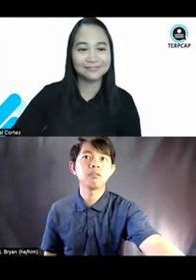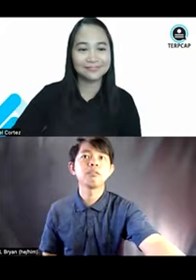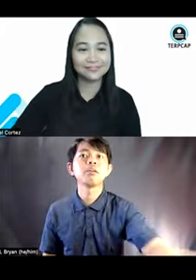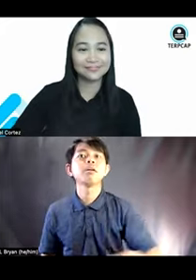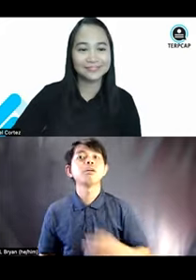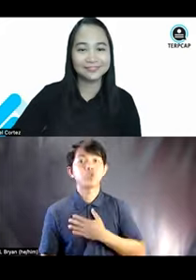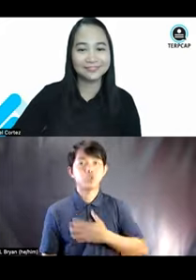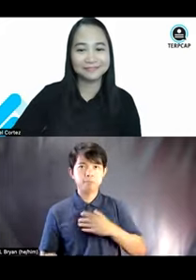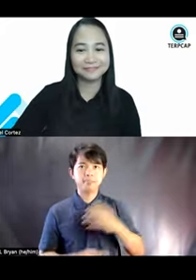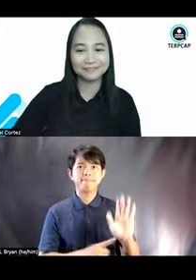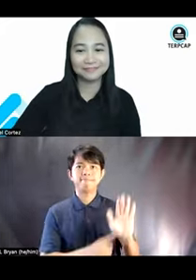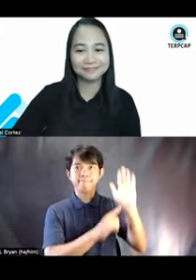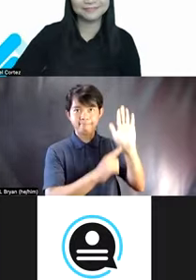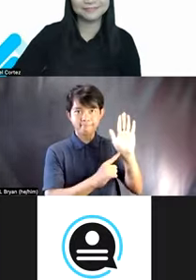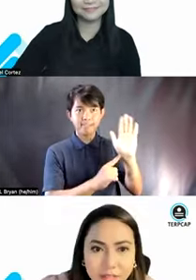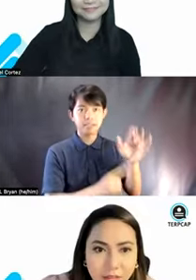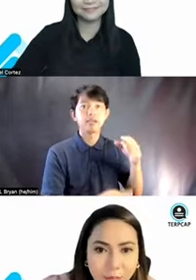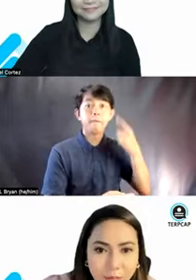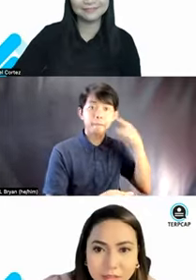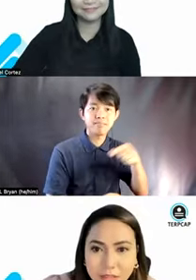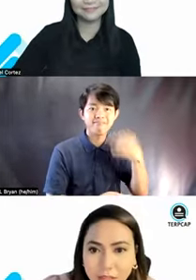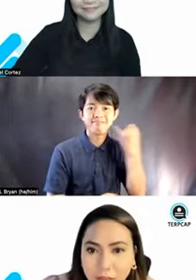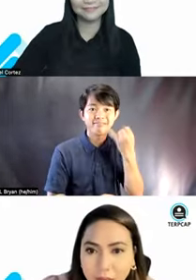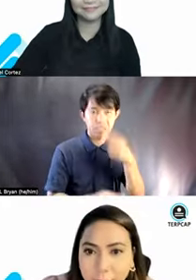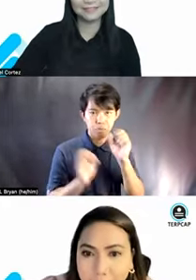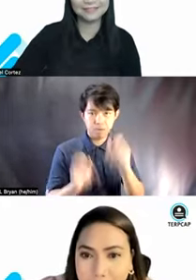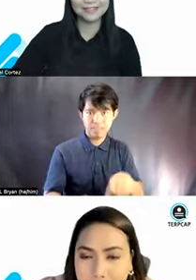so that Ms. Chael could, um, address those.